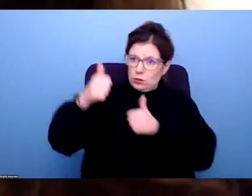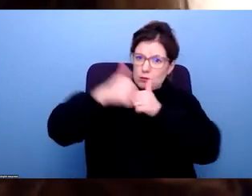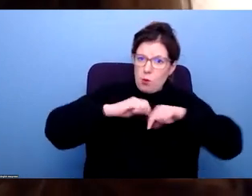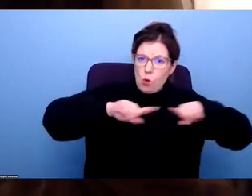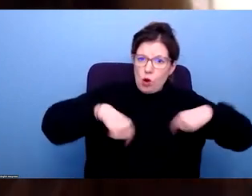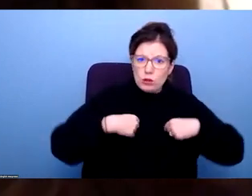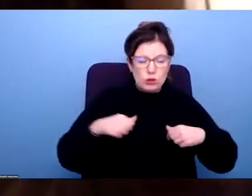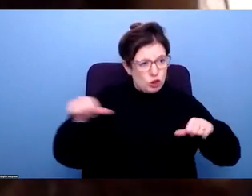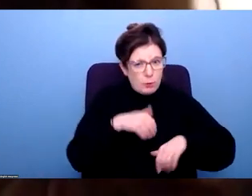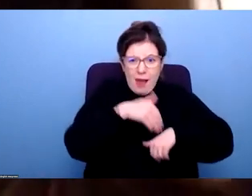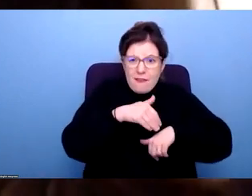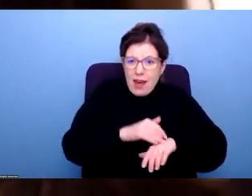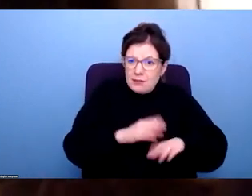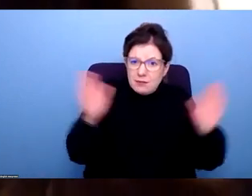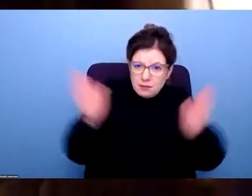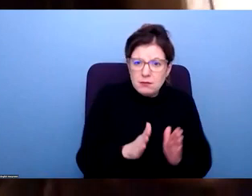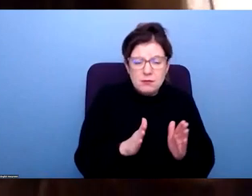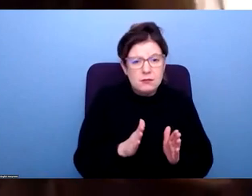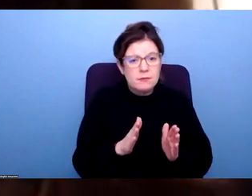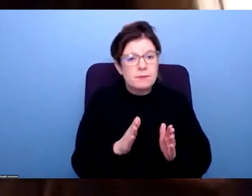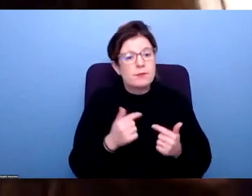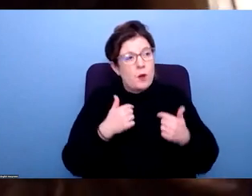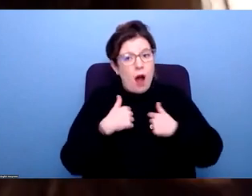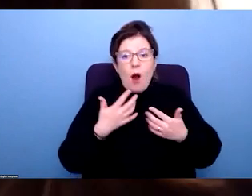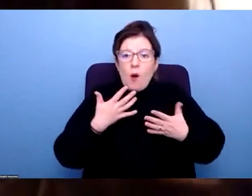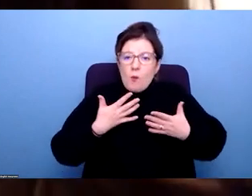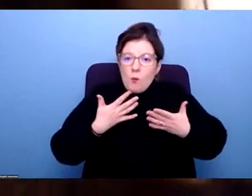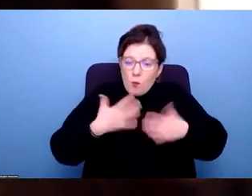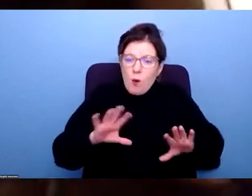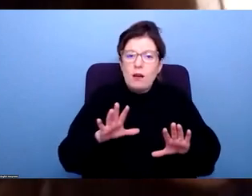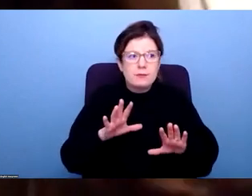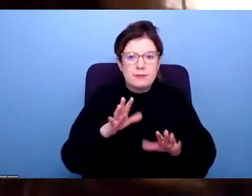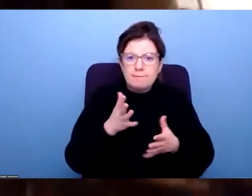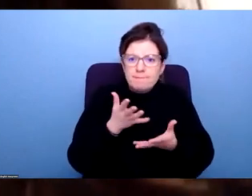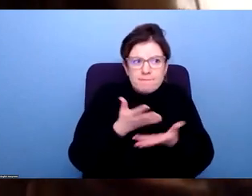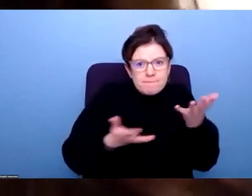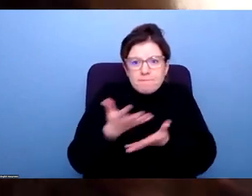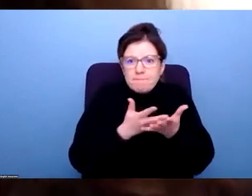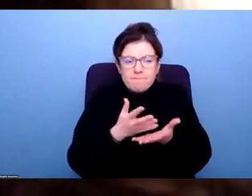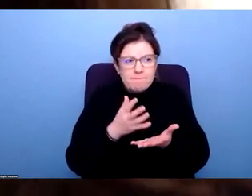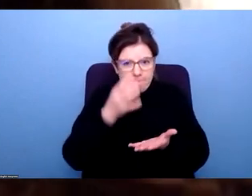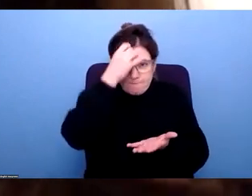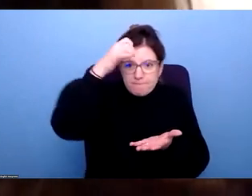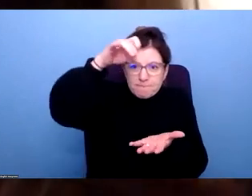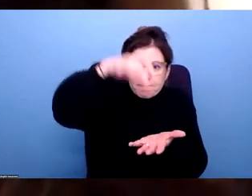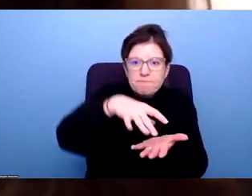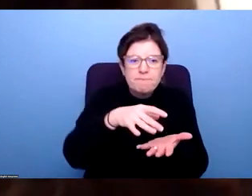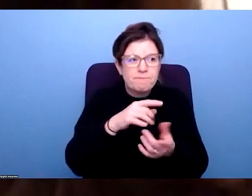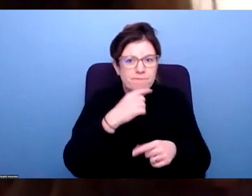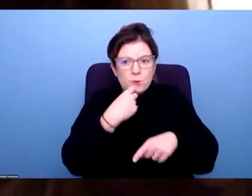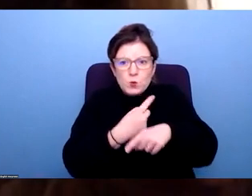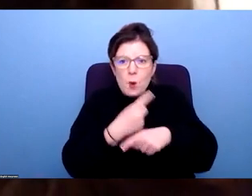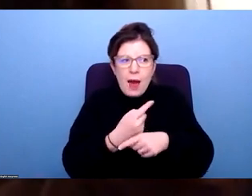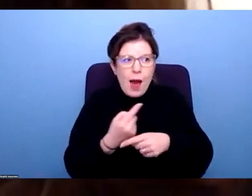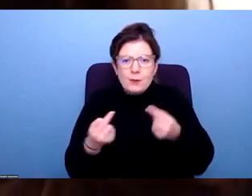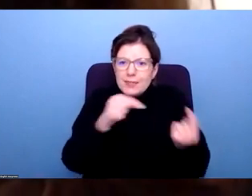I guess I just wanted to spark the conversation and to have the debate and to hear from all of you this evening, is as we